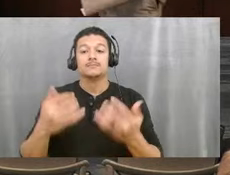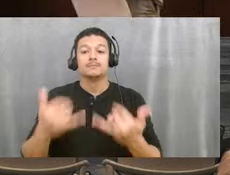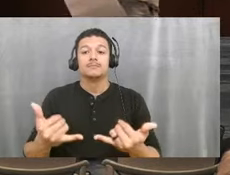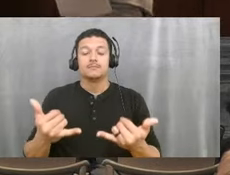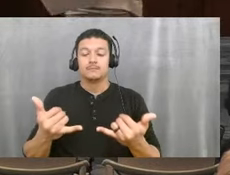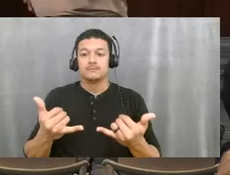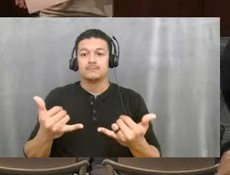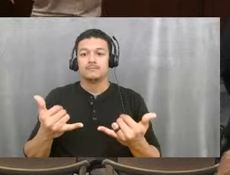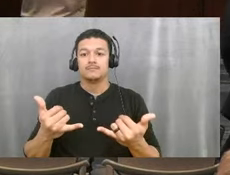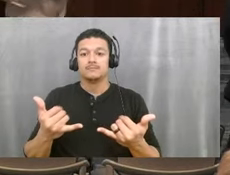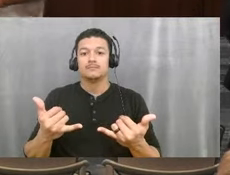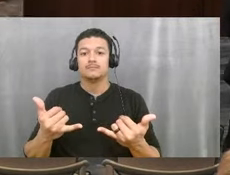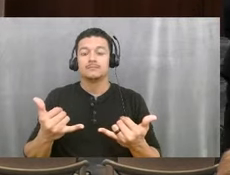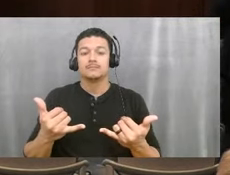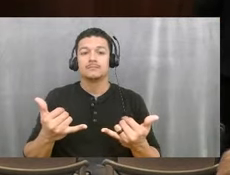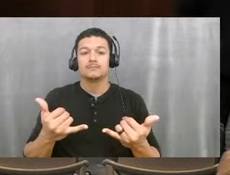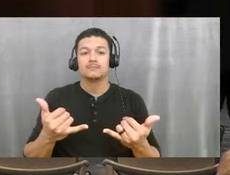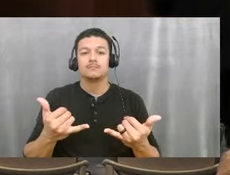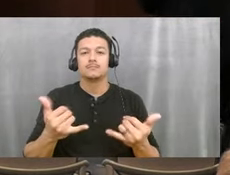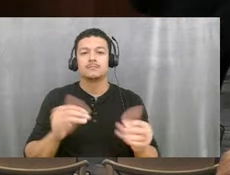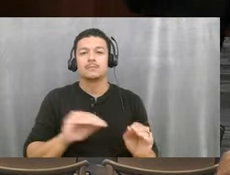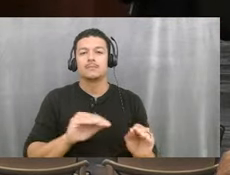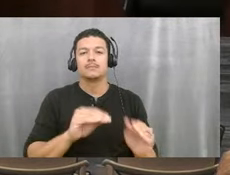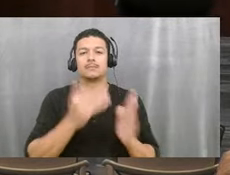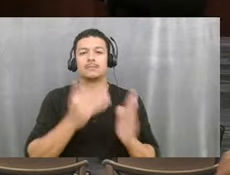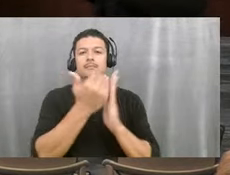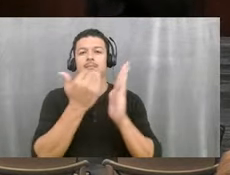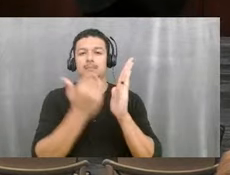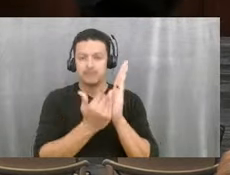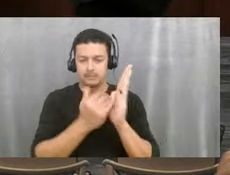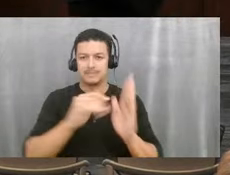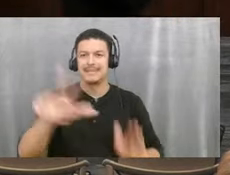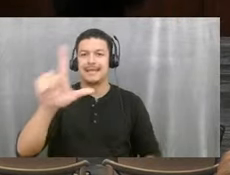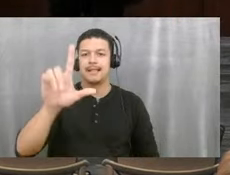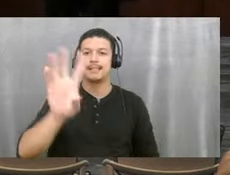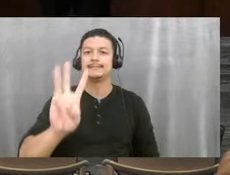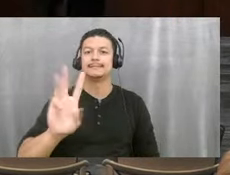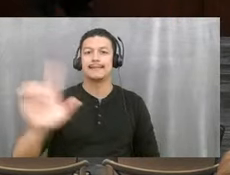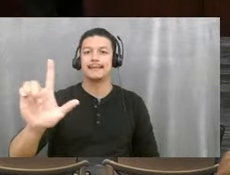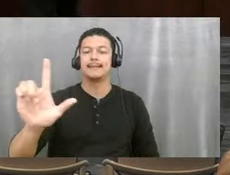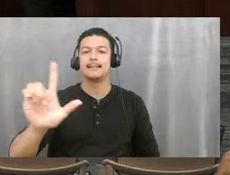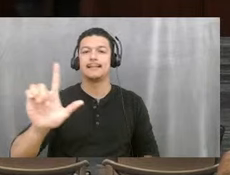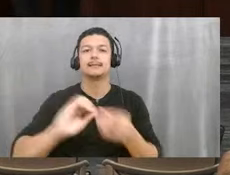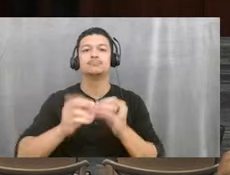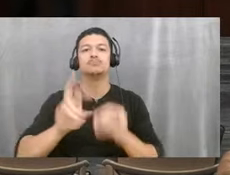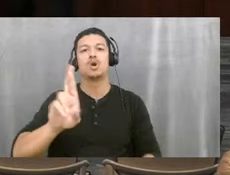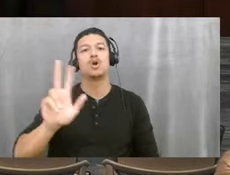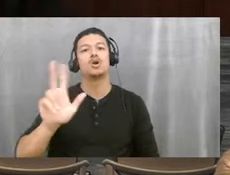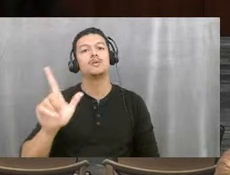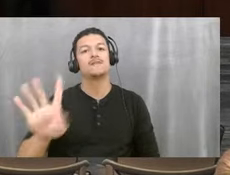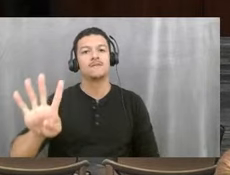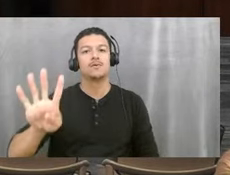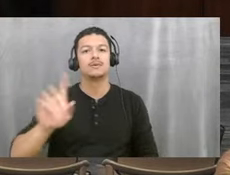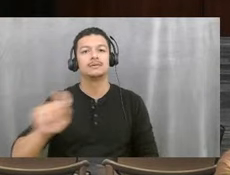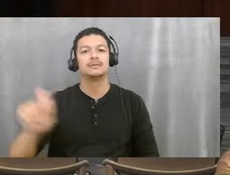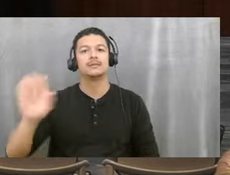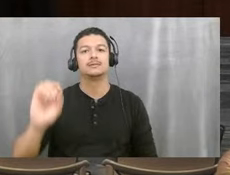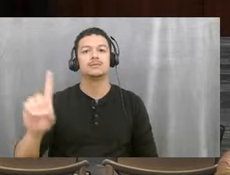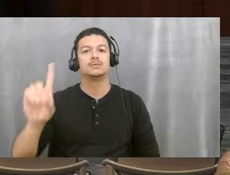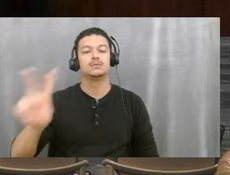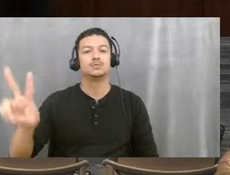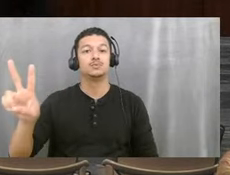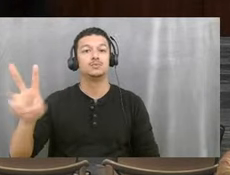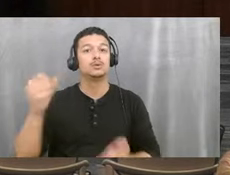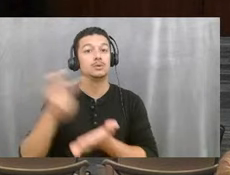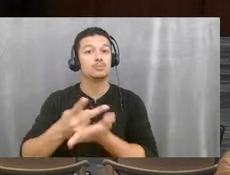L6L. Proposed resolution number R24-012 approve and authorize the use